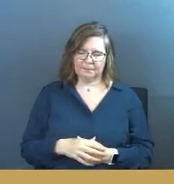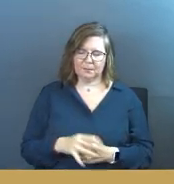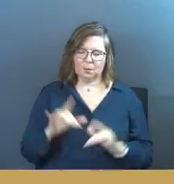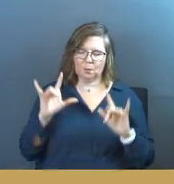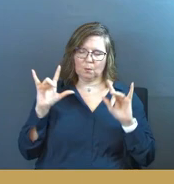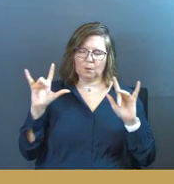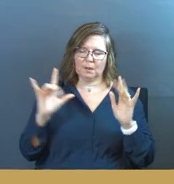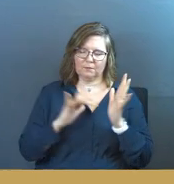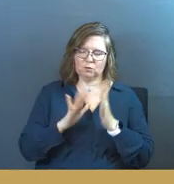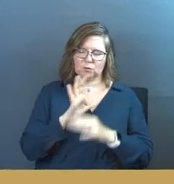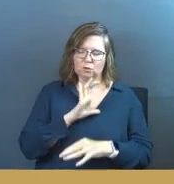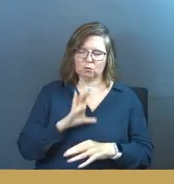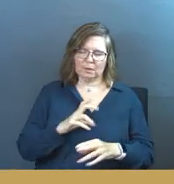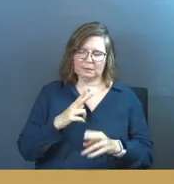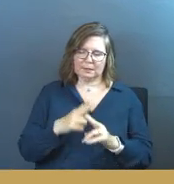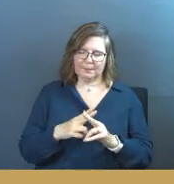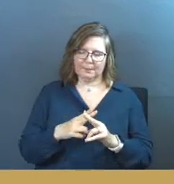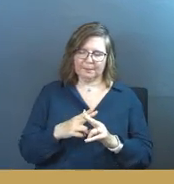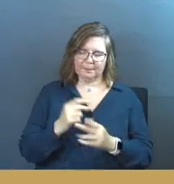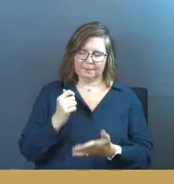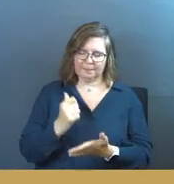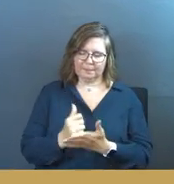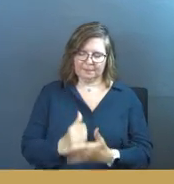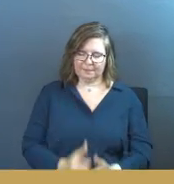We love you, Jesus. In Christ's name. Amen.